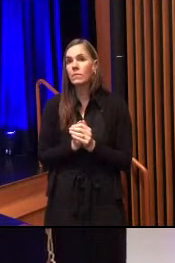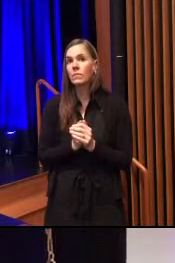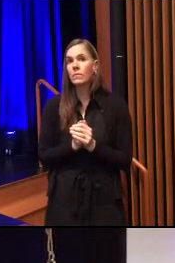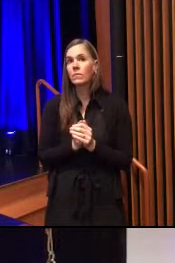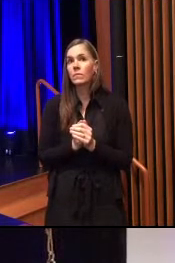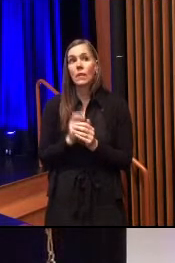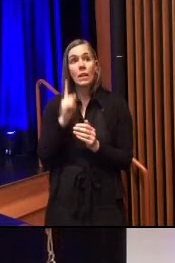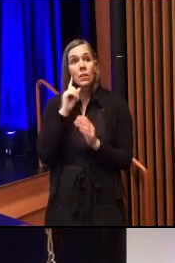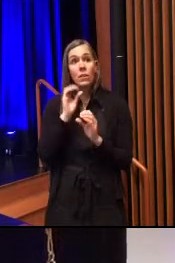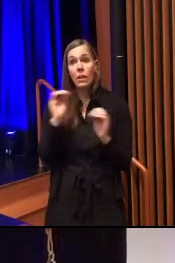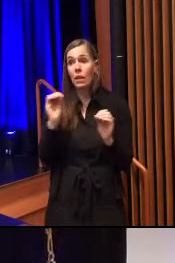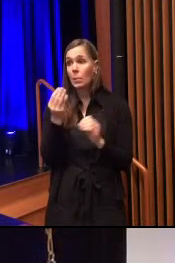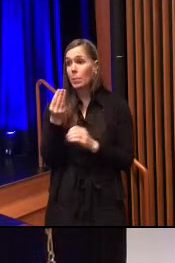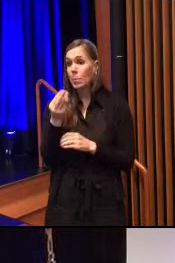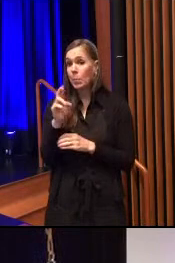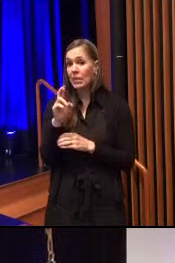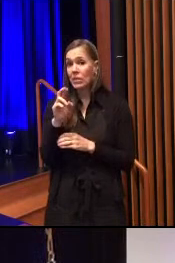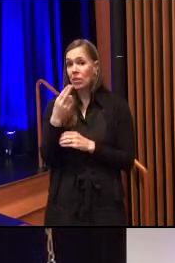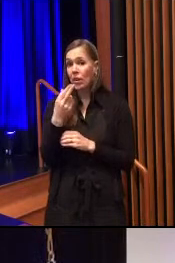Hearing none. Mr. Harris.